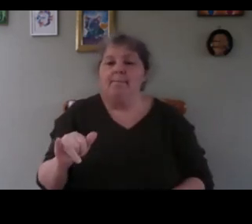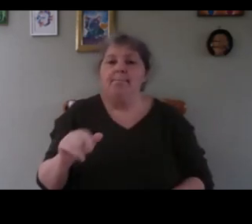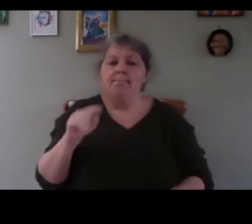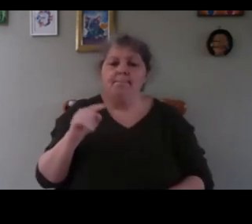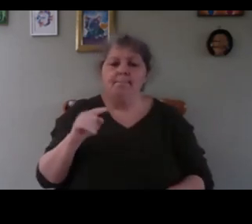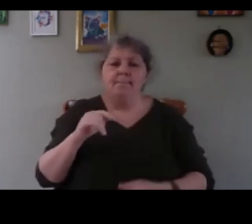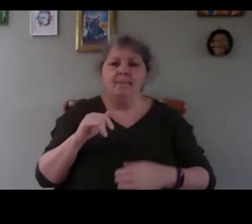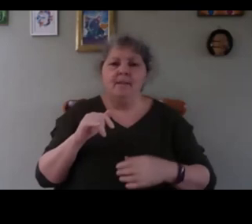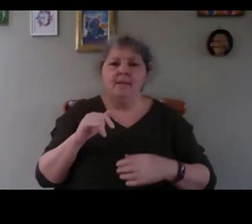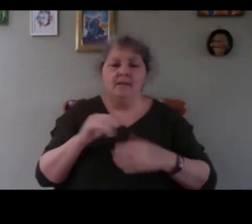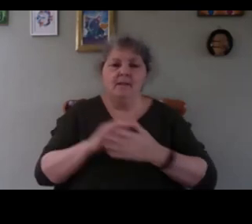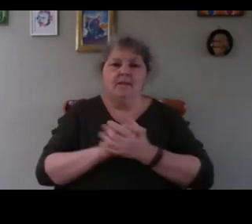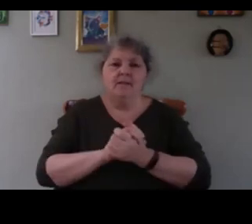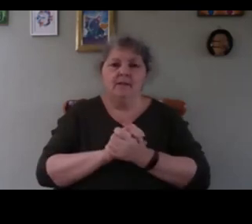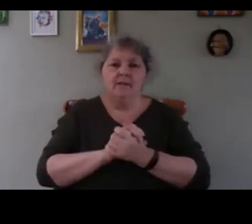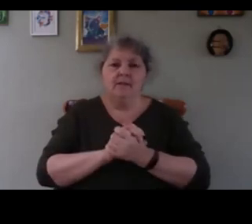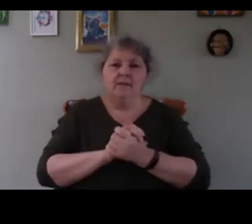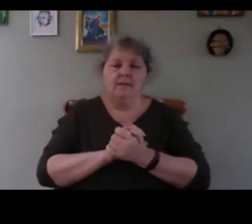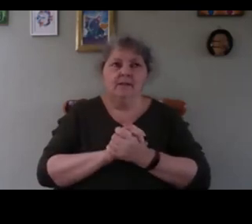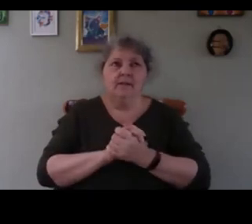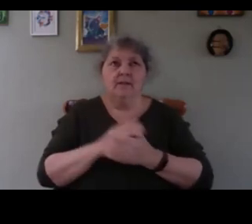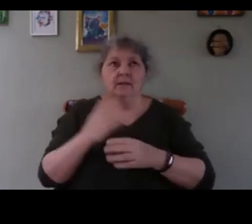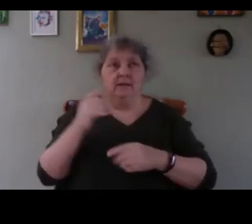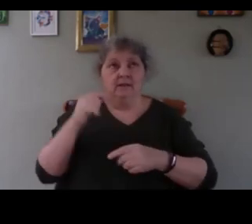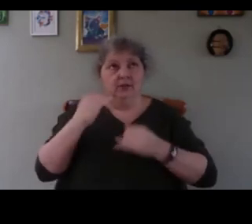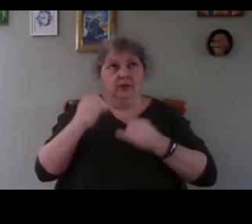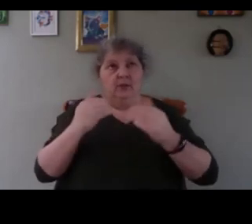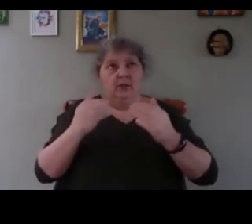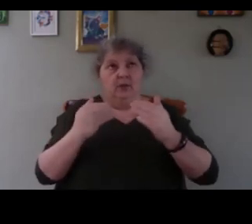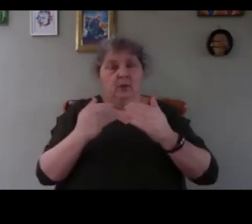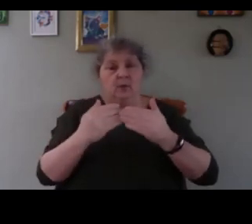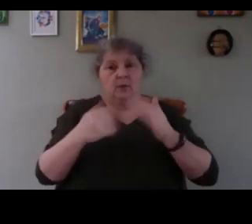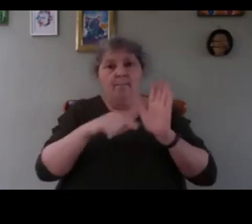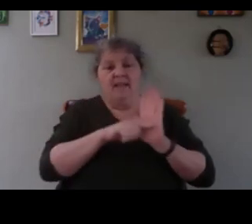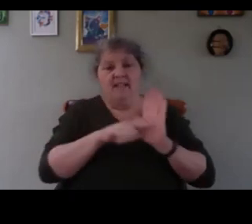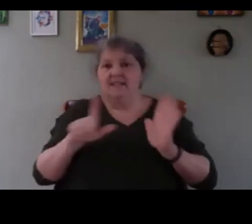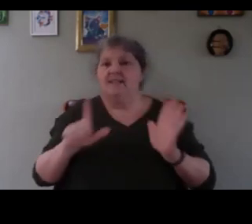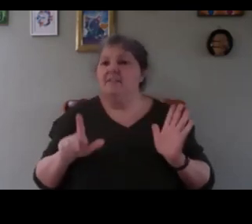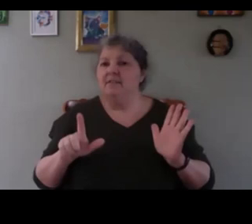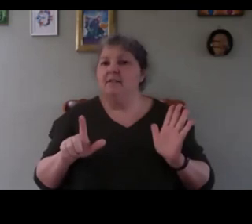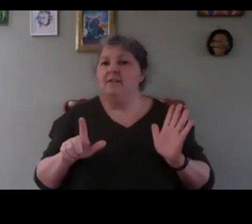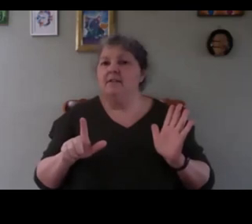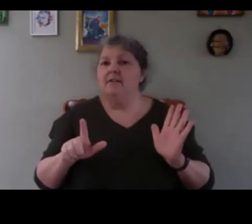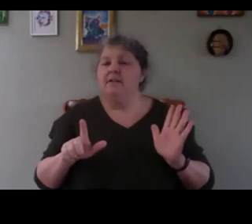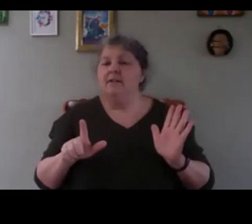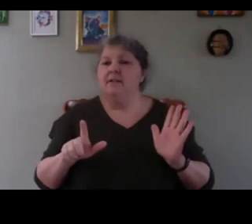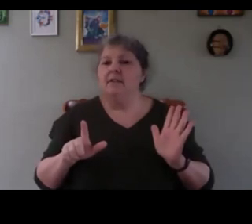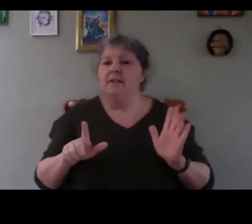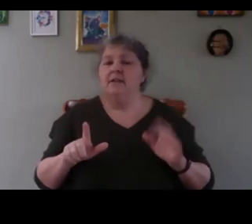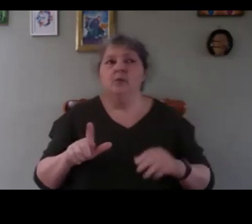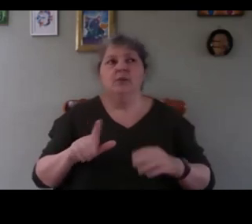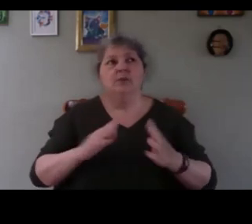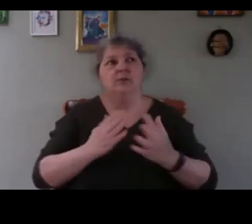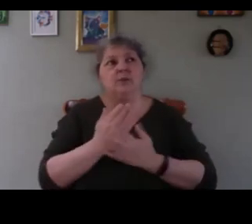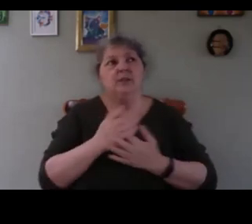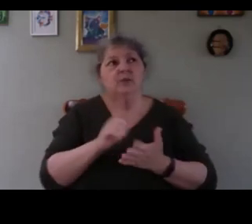in Leish we got up to minus seven minus seven in May it was between the 12th to